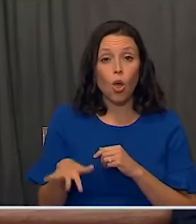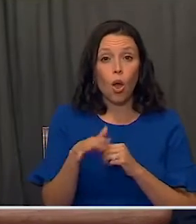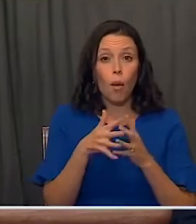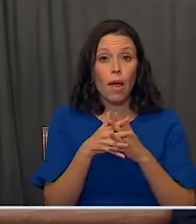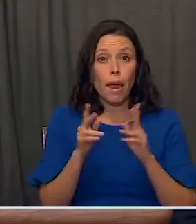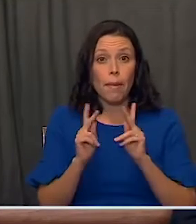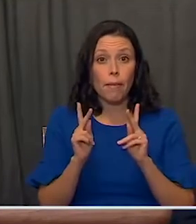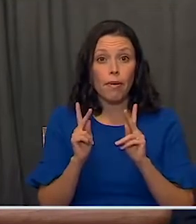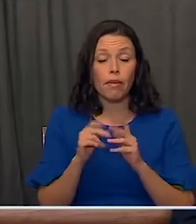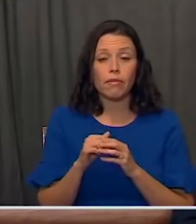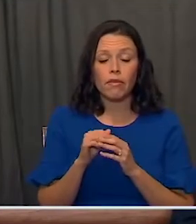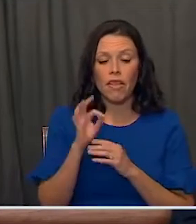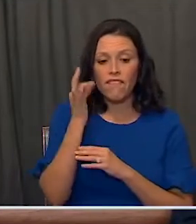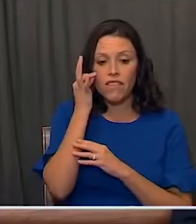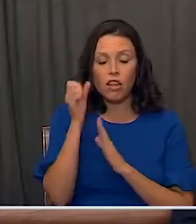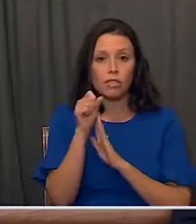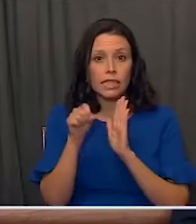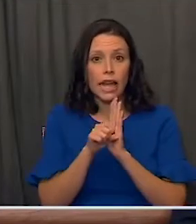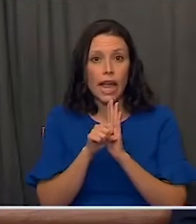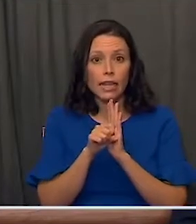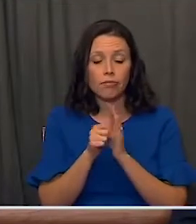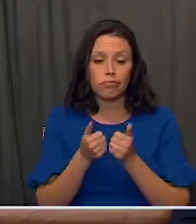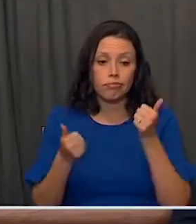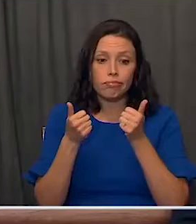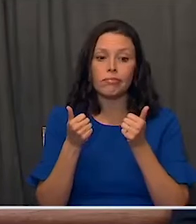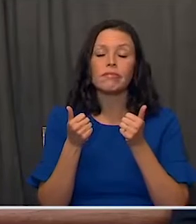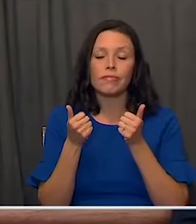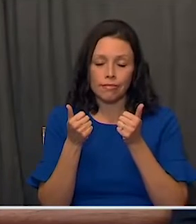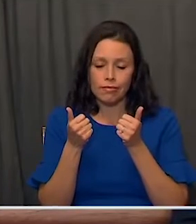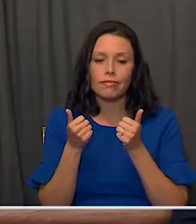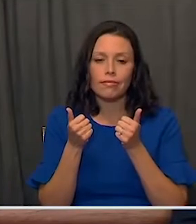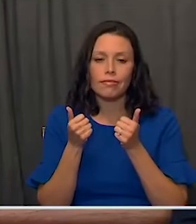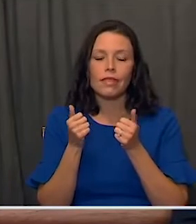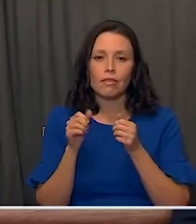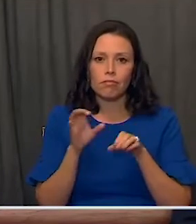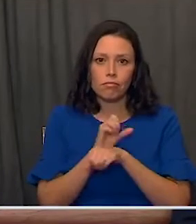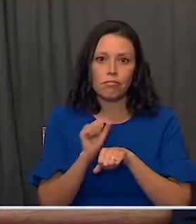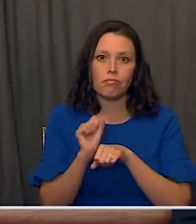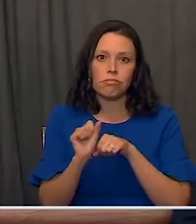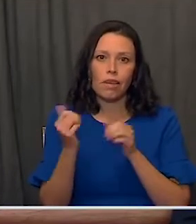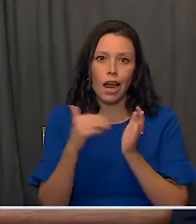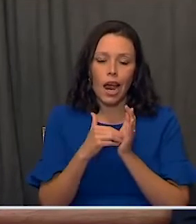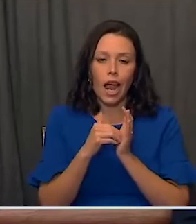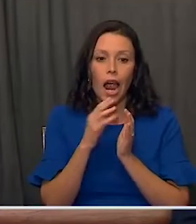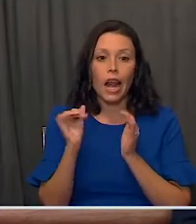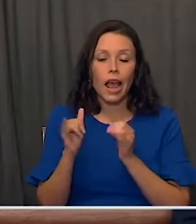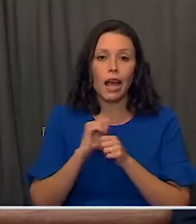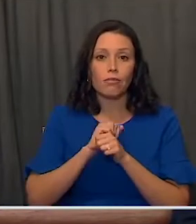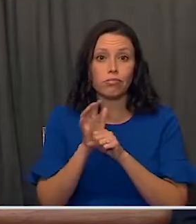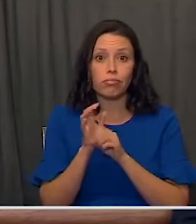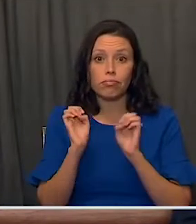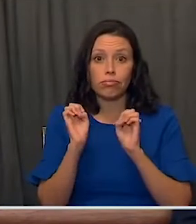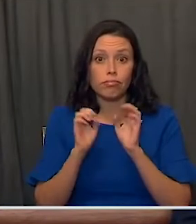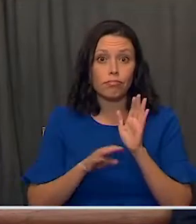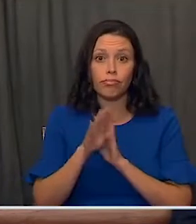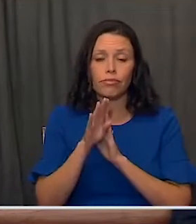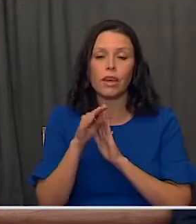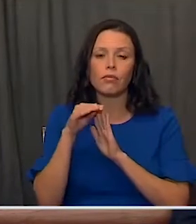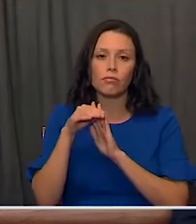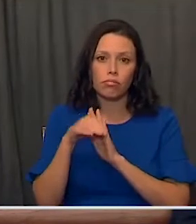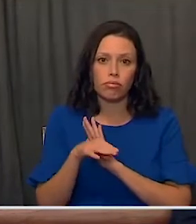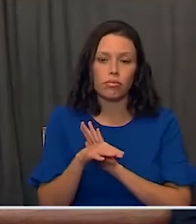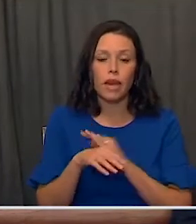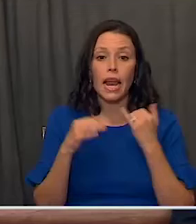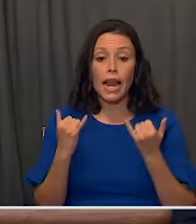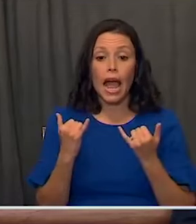officials at the federal and state level stepped up again. And we put that outbreak in the past. And even as we see